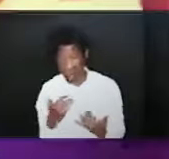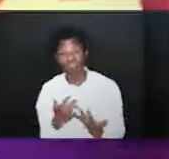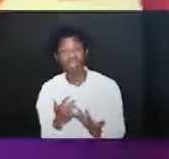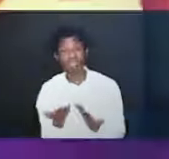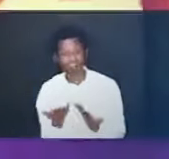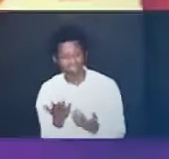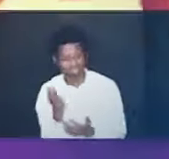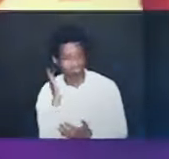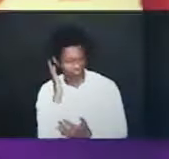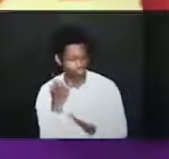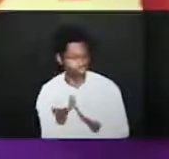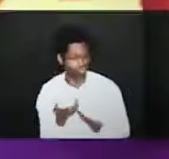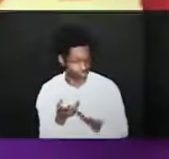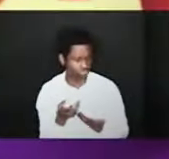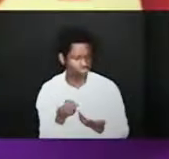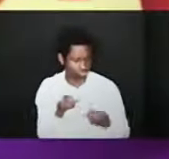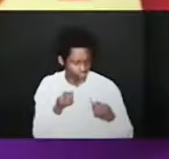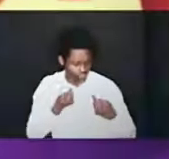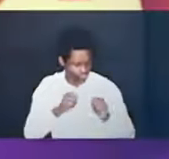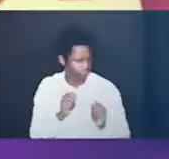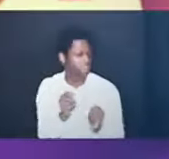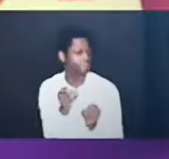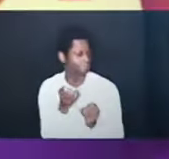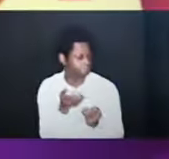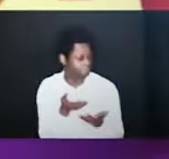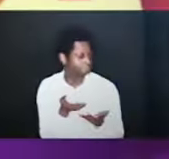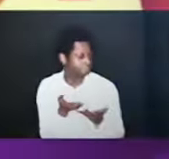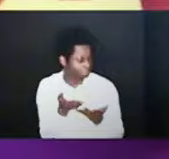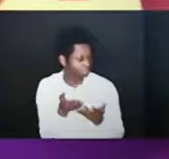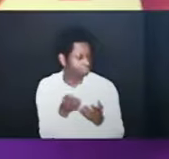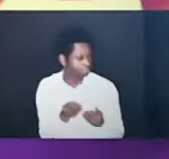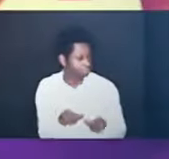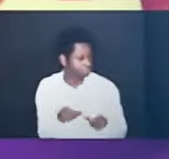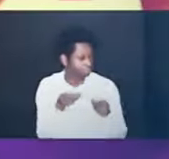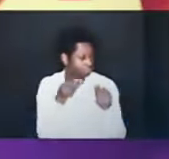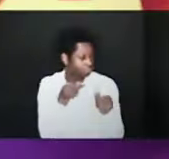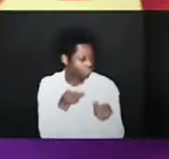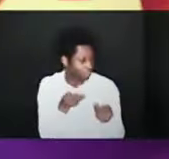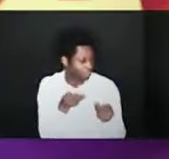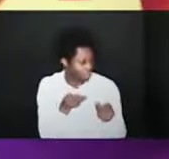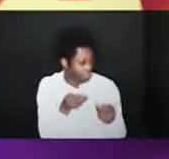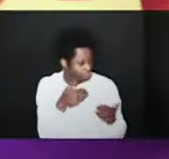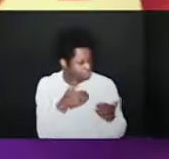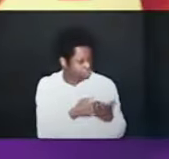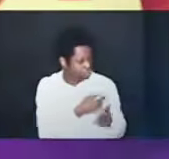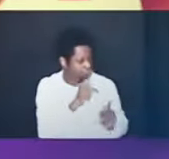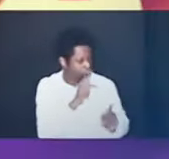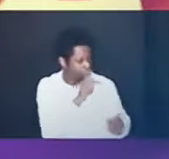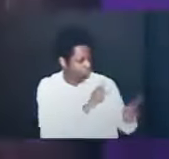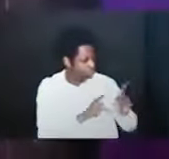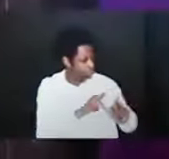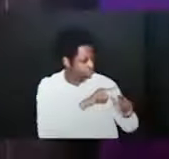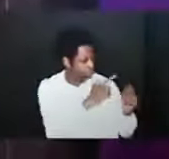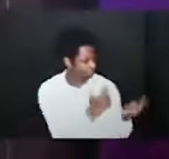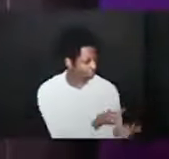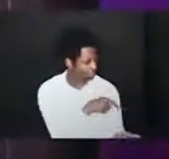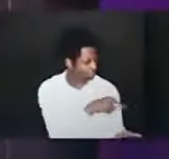I shall attempt to give a glimpse of who these new people look like